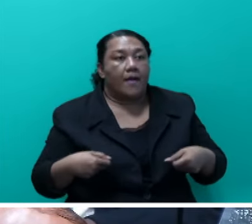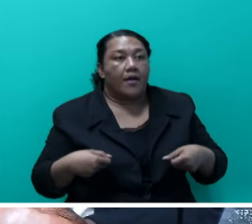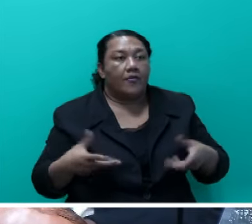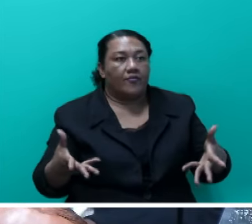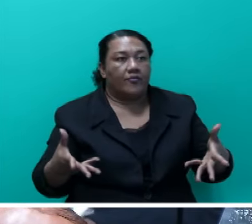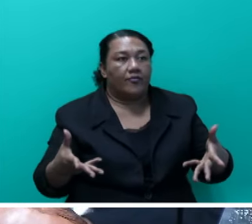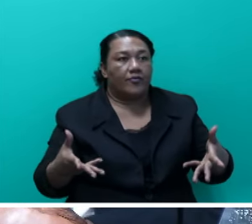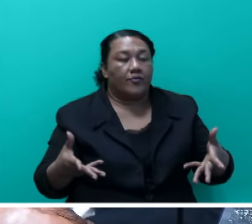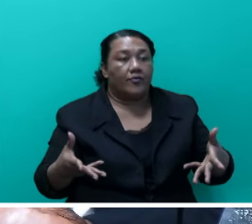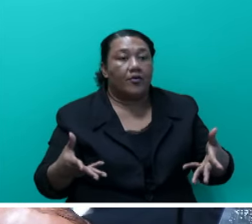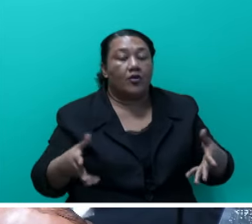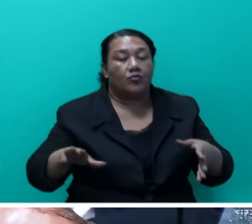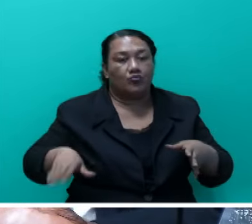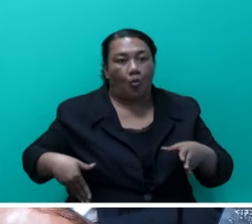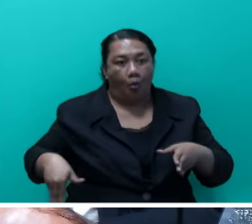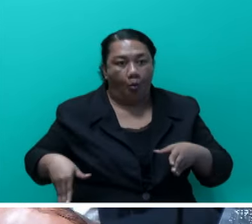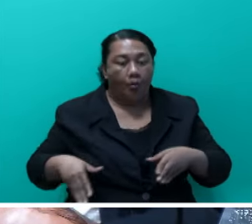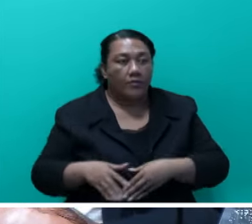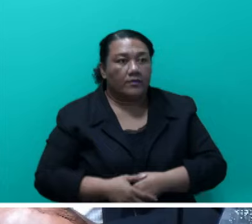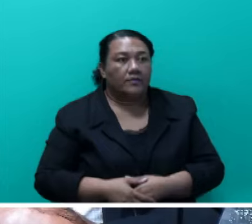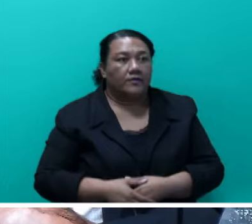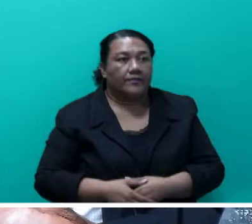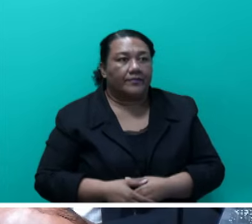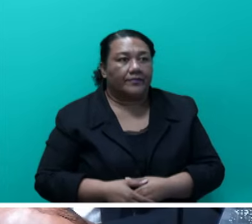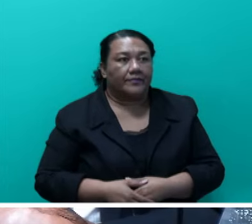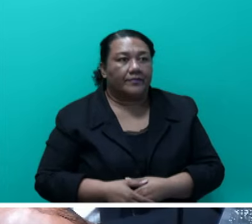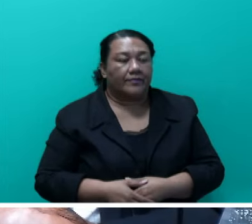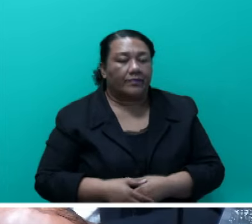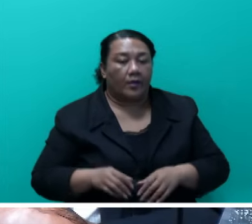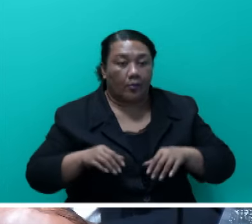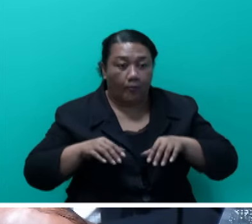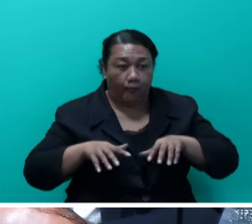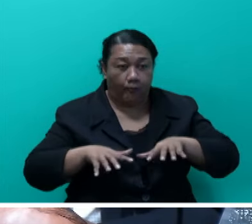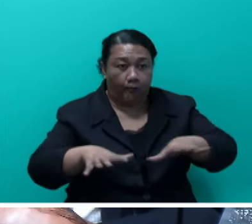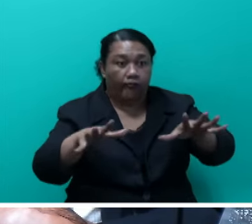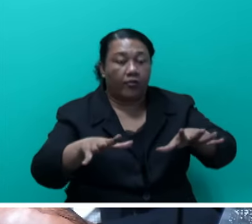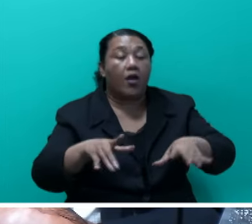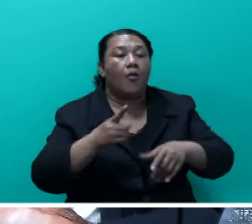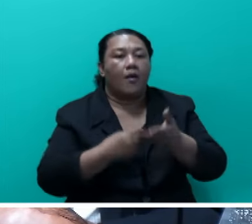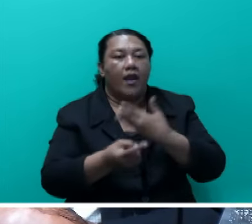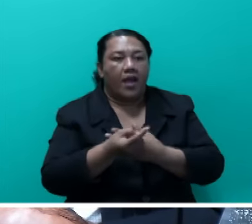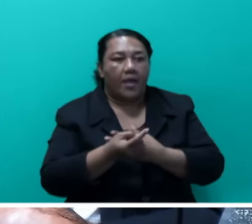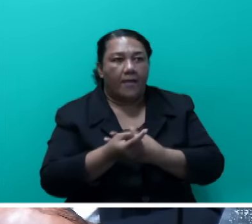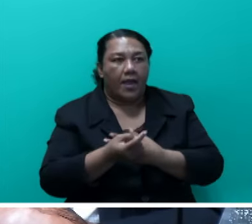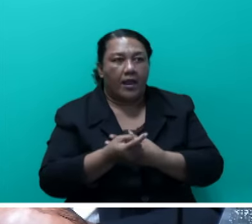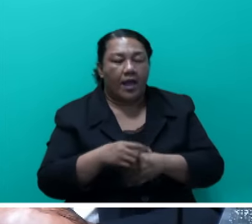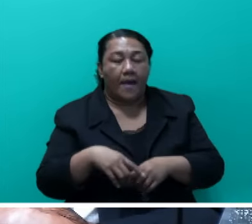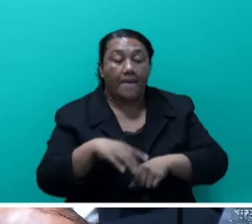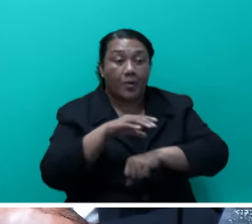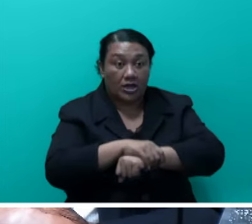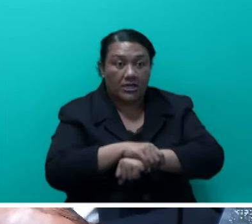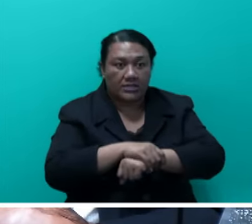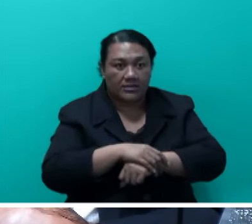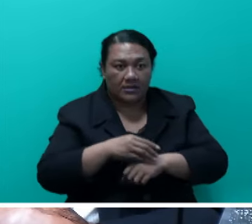Two rod dwellers. And the police were able to handle these dogs, you know. And these are killer dogs.